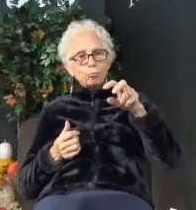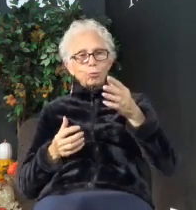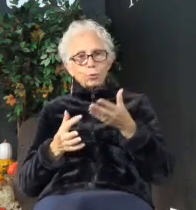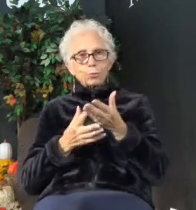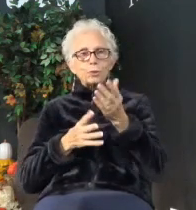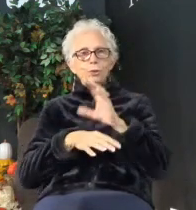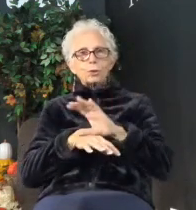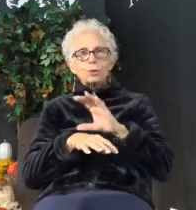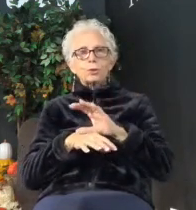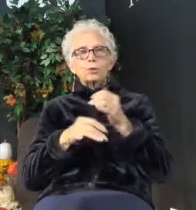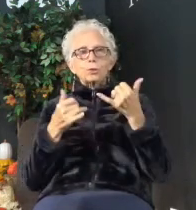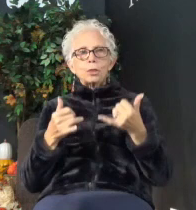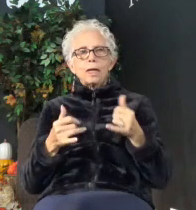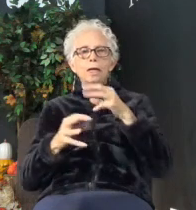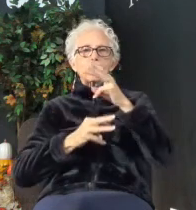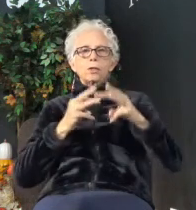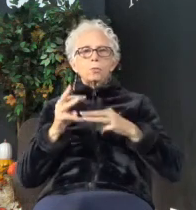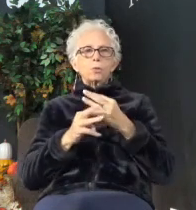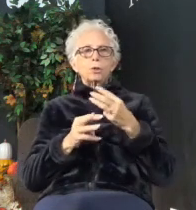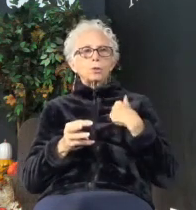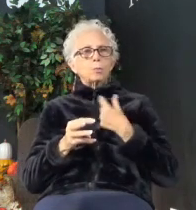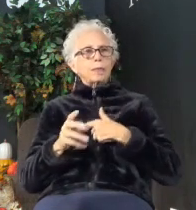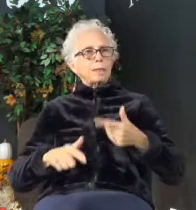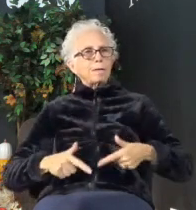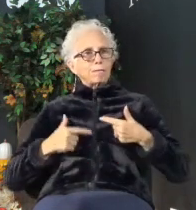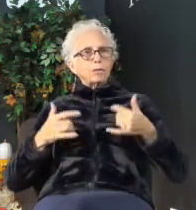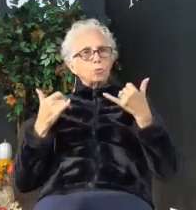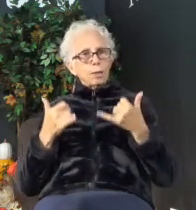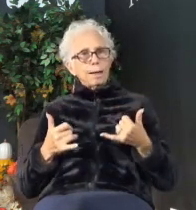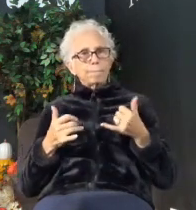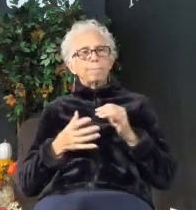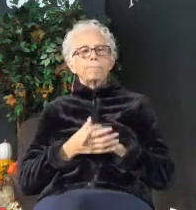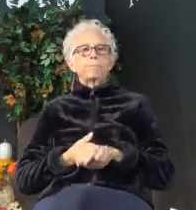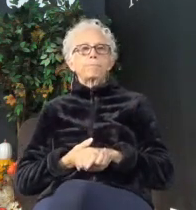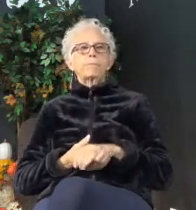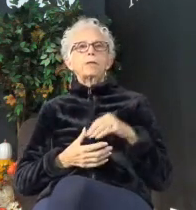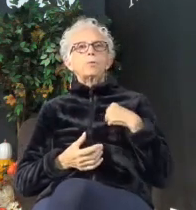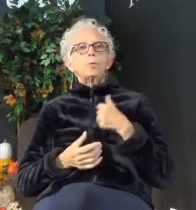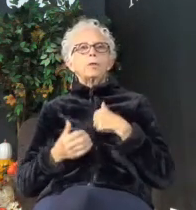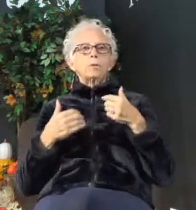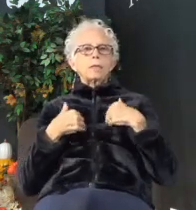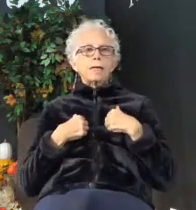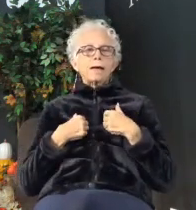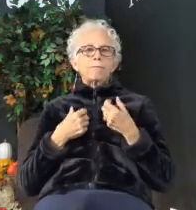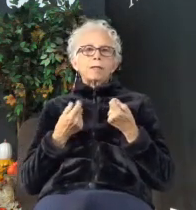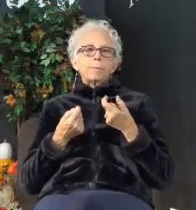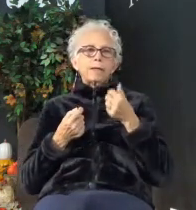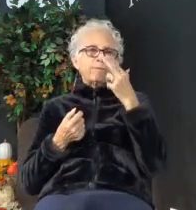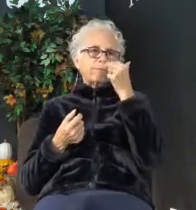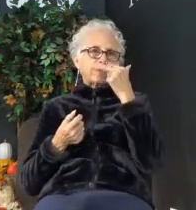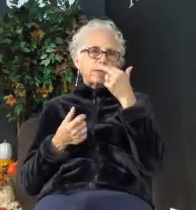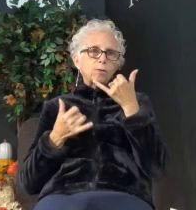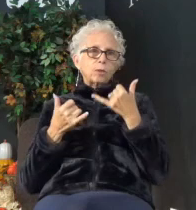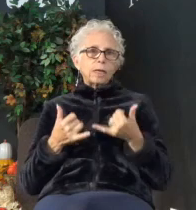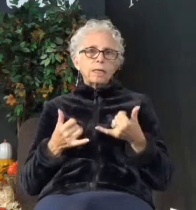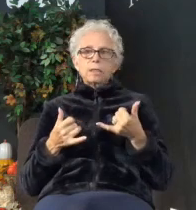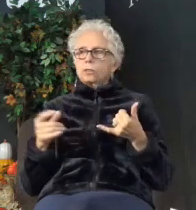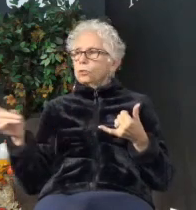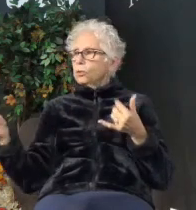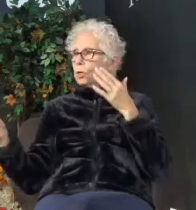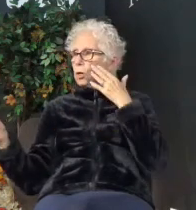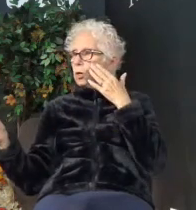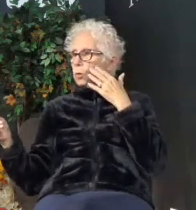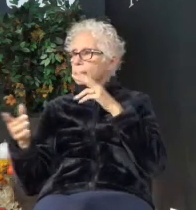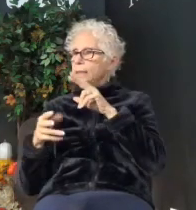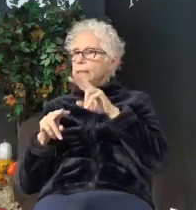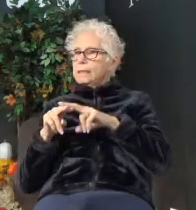and the world in which we live in today. And we're going to have a little fun today, as you can probably tell from what's sitting in front